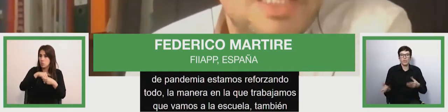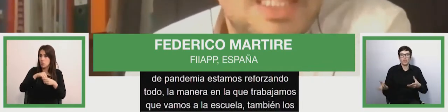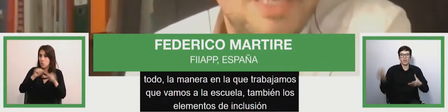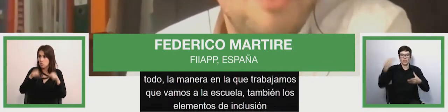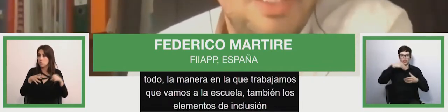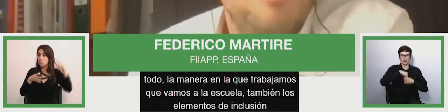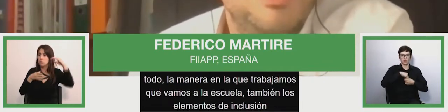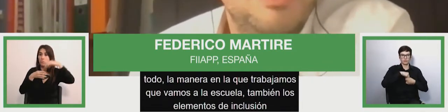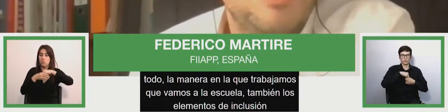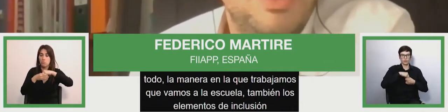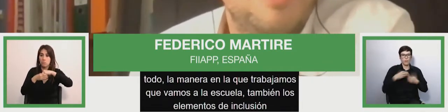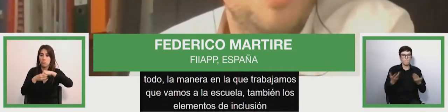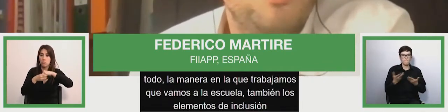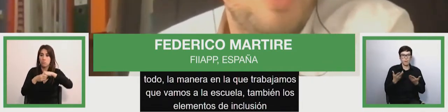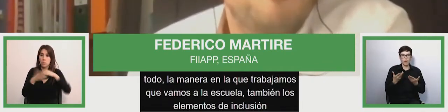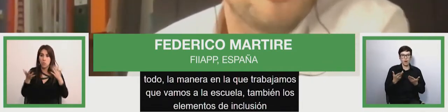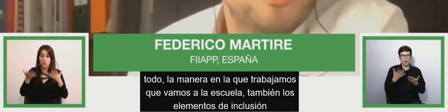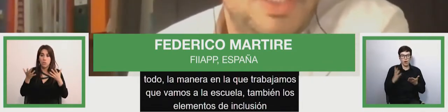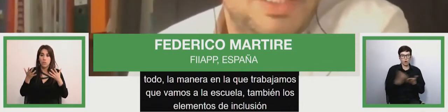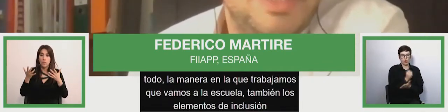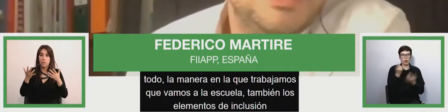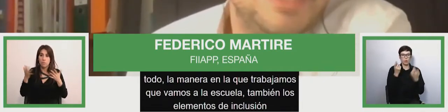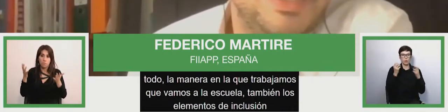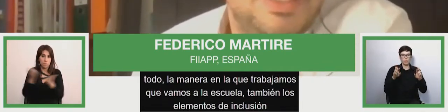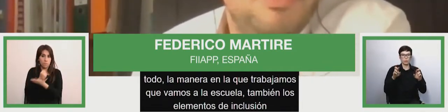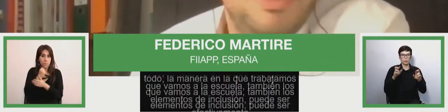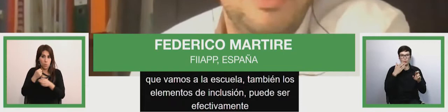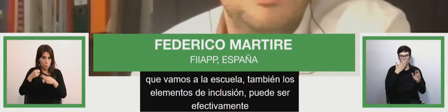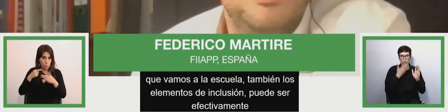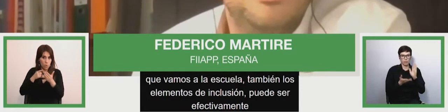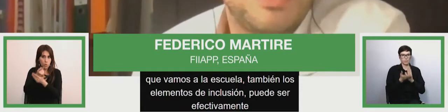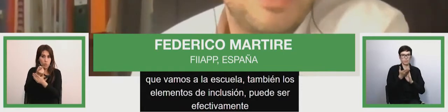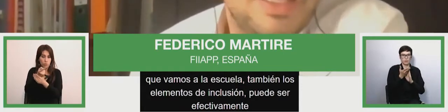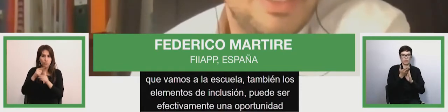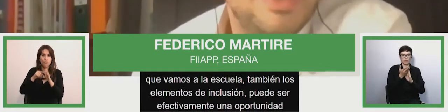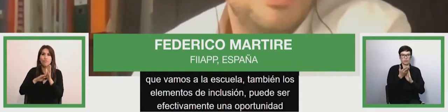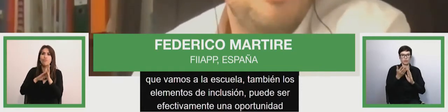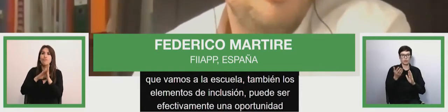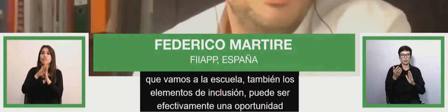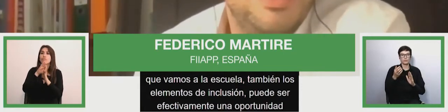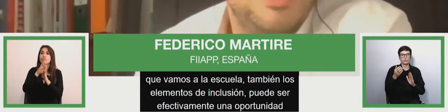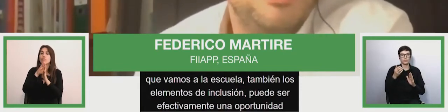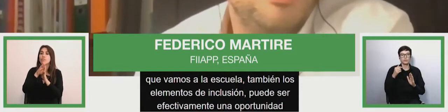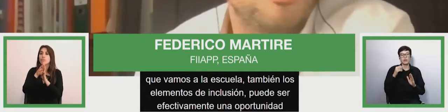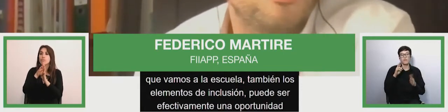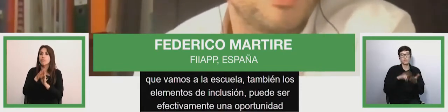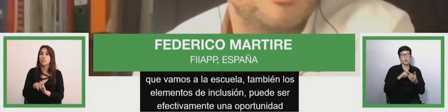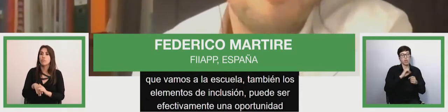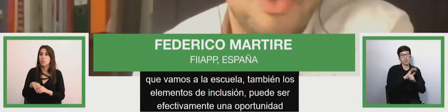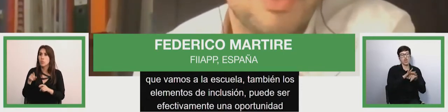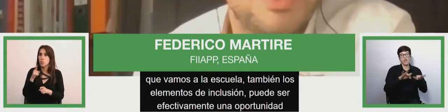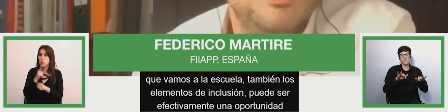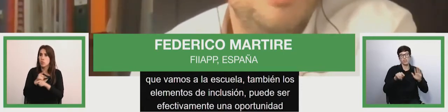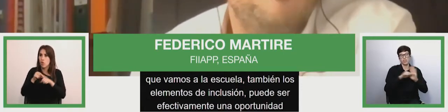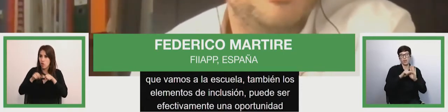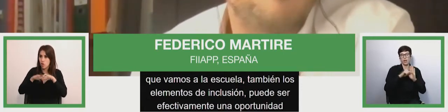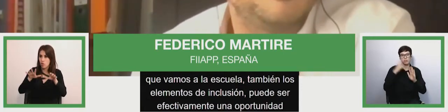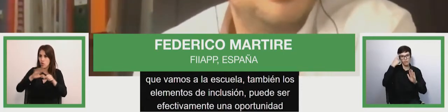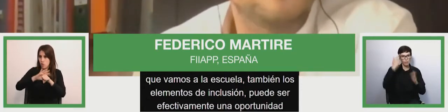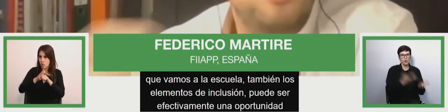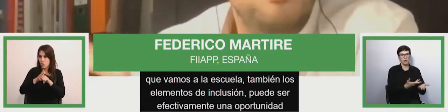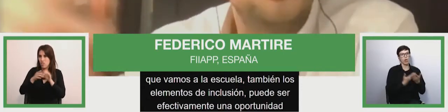be an opportunity that will have uh and a traffic trust tragic occurrence